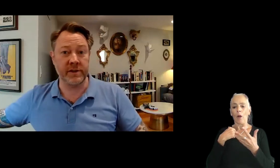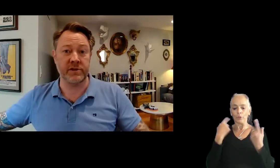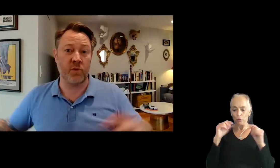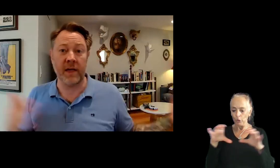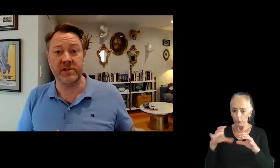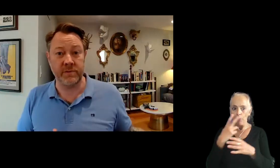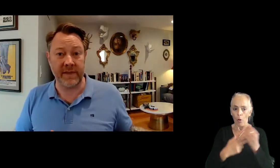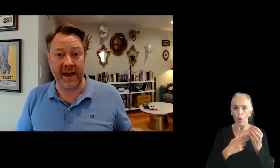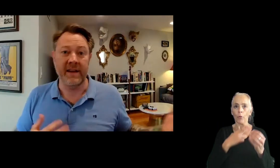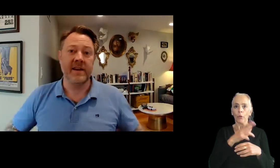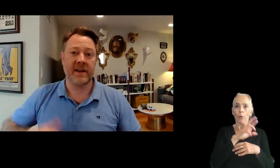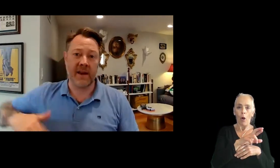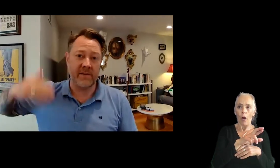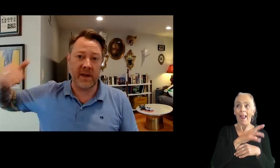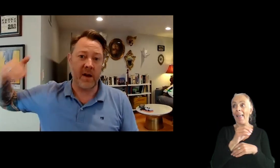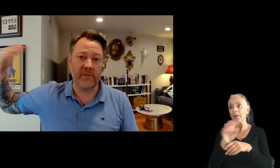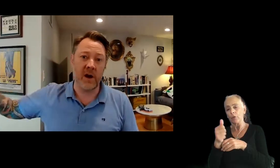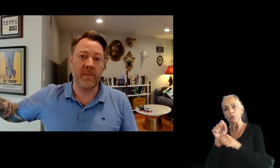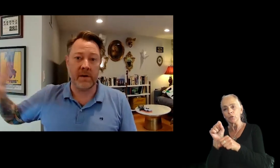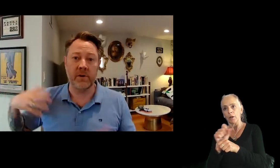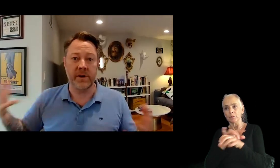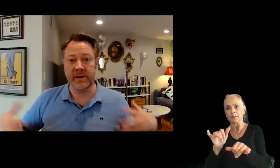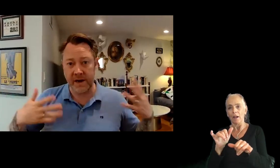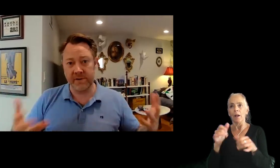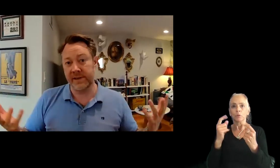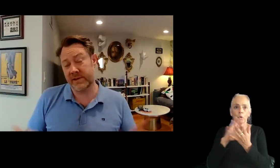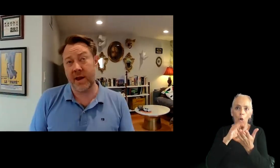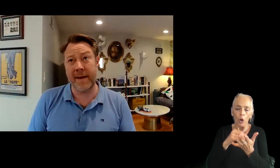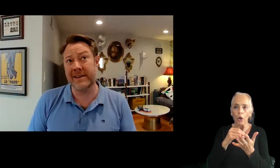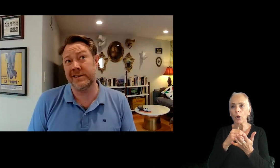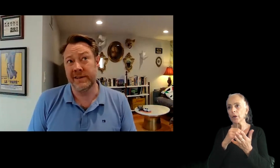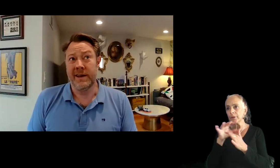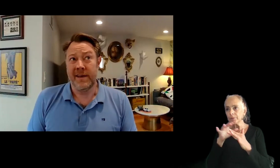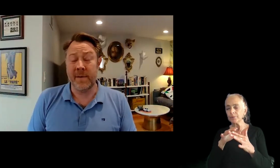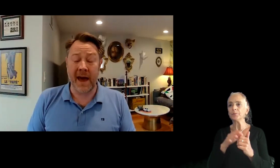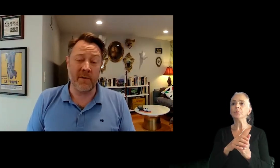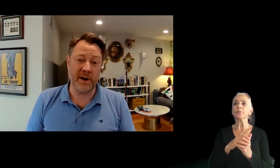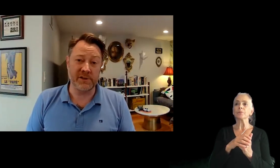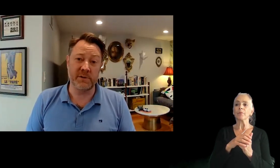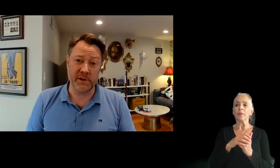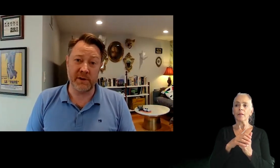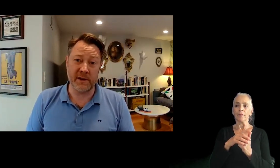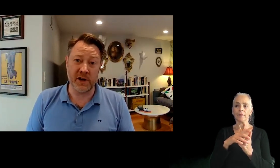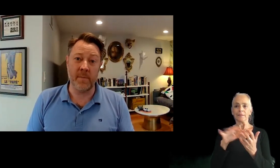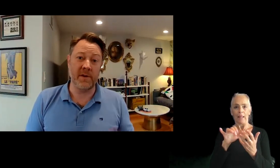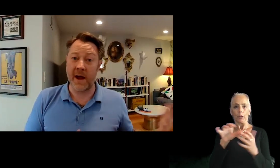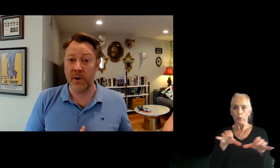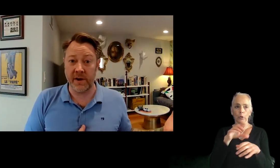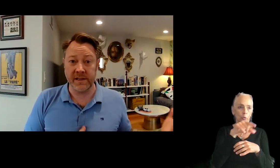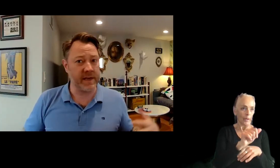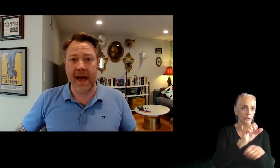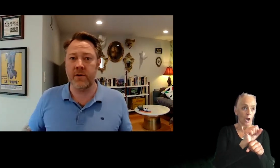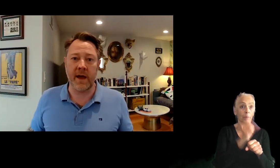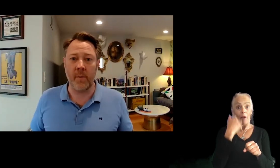do user research while I was doing that to kind of get a foot up and learn and kind of do things. So I'd imagine that'd be kind of what it is. You're doing your QA job. And if